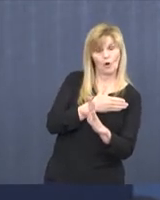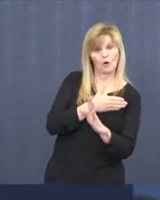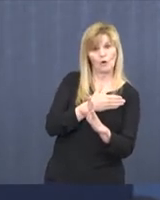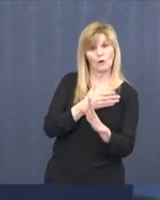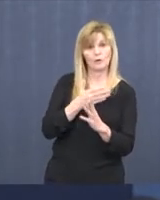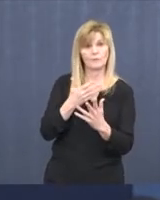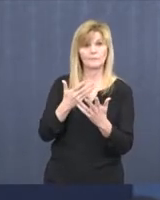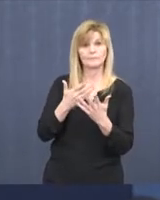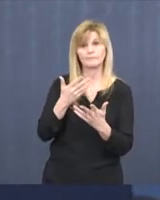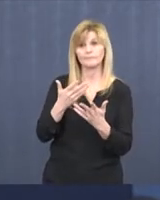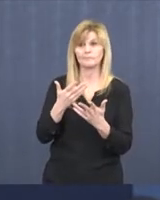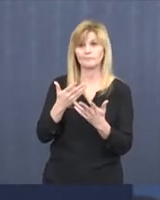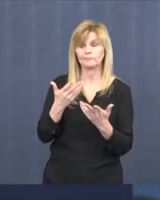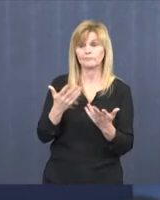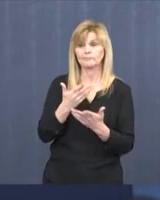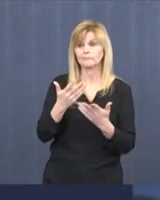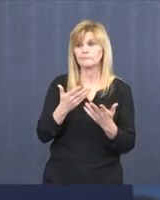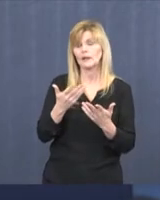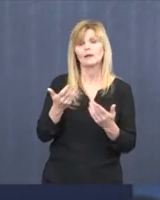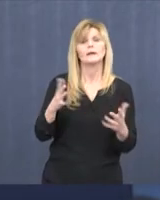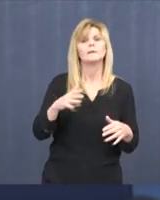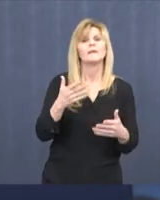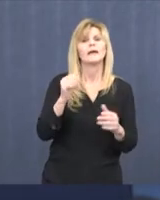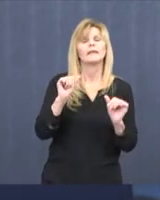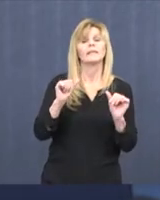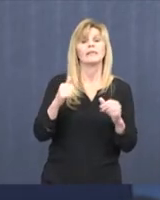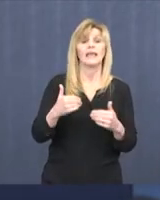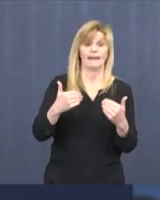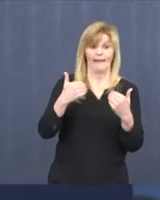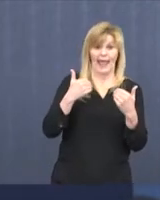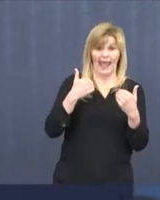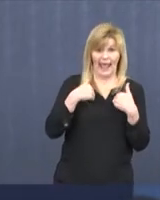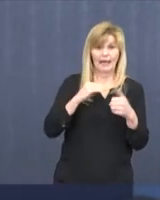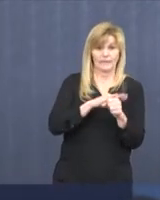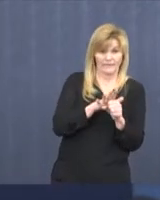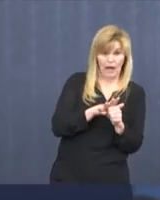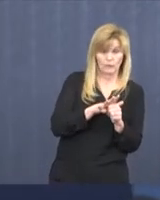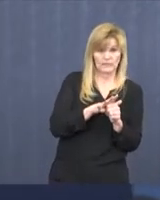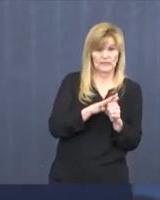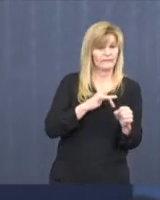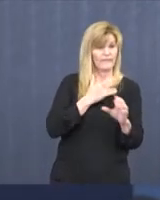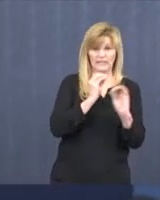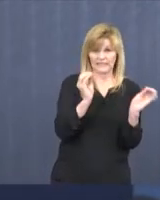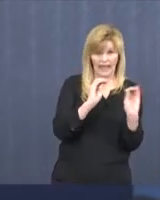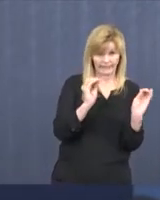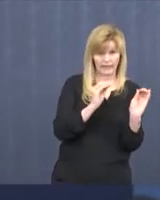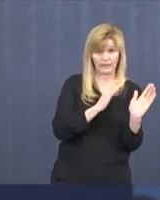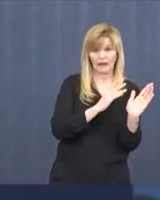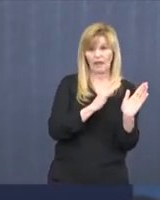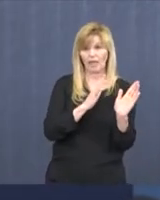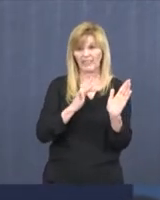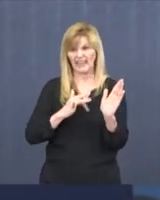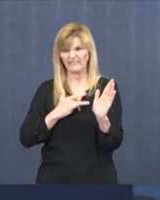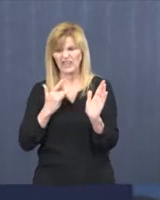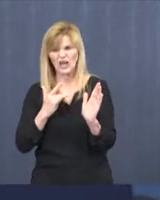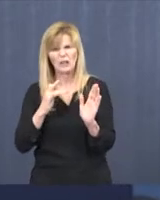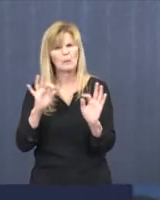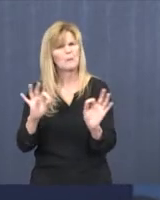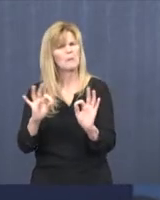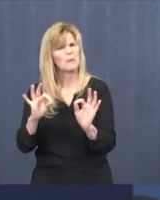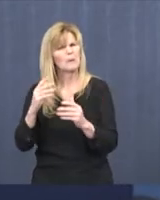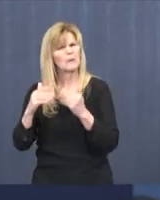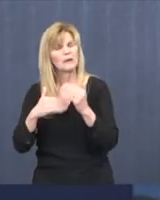the – they can have the virus before they have the symptoms, and sometimes those symptoms are mild. So I